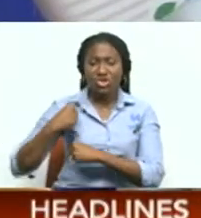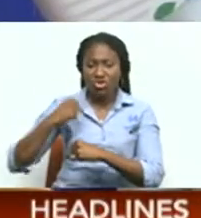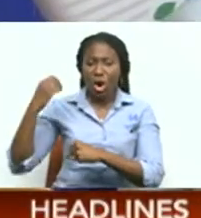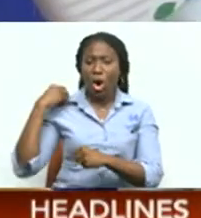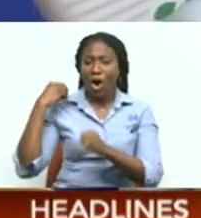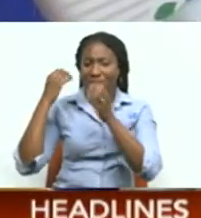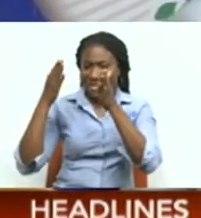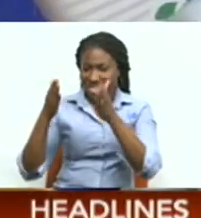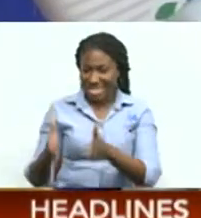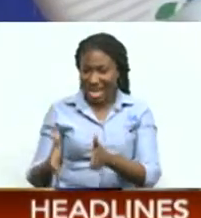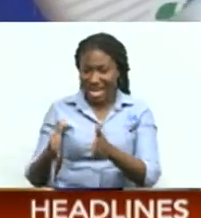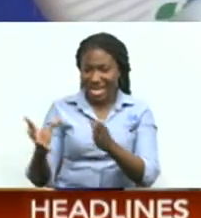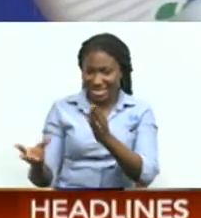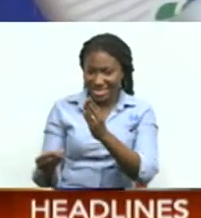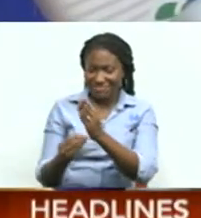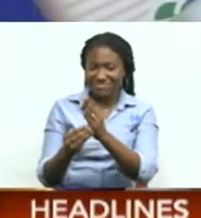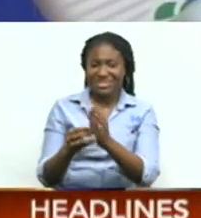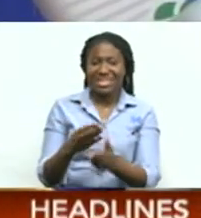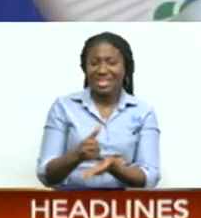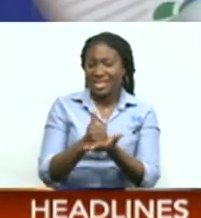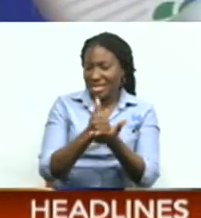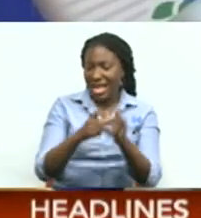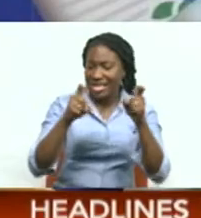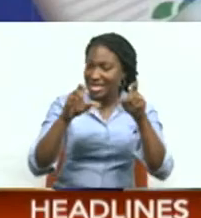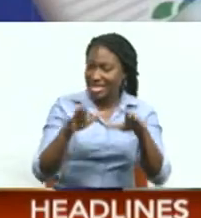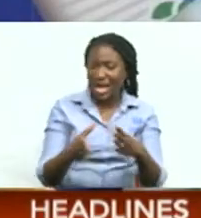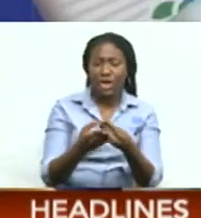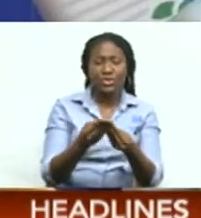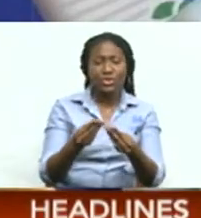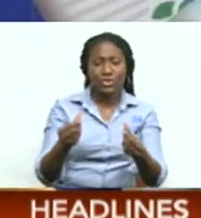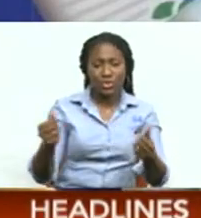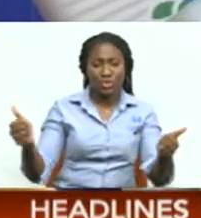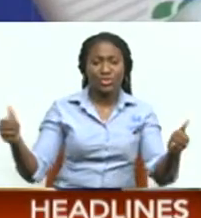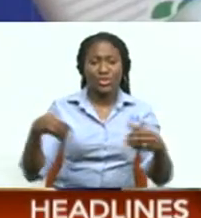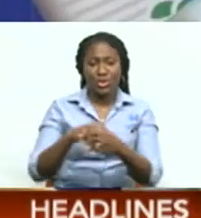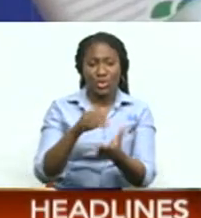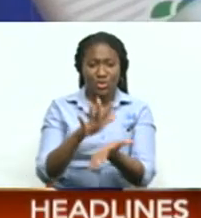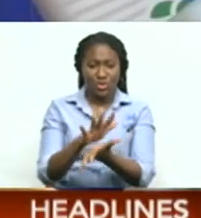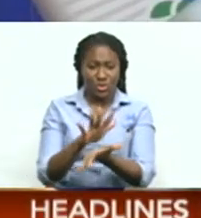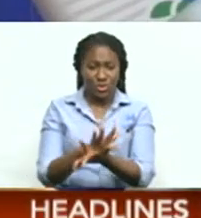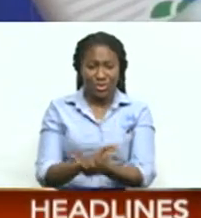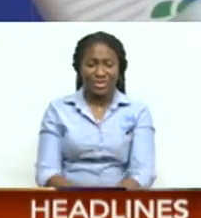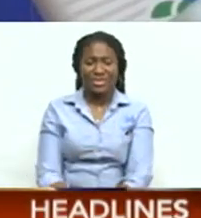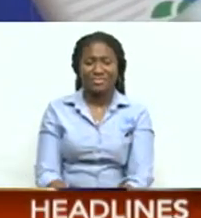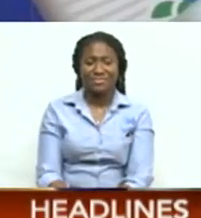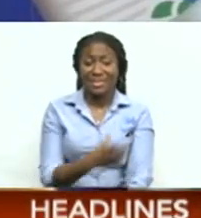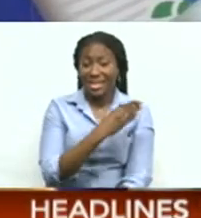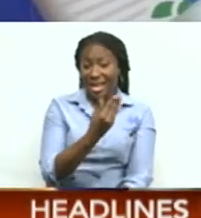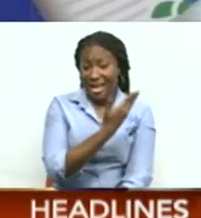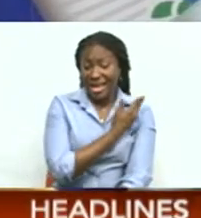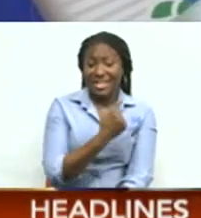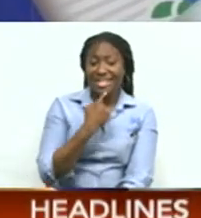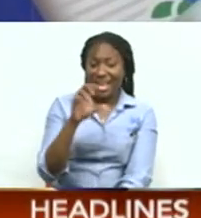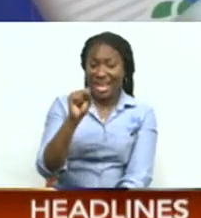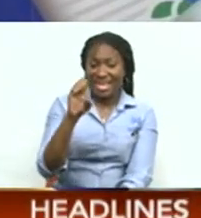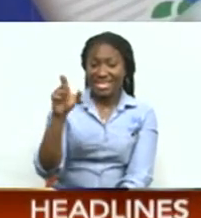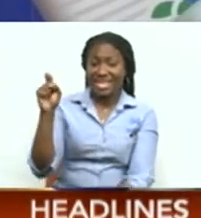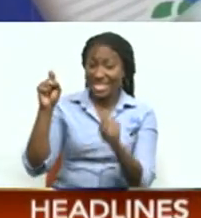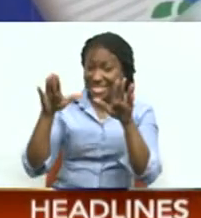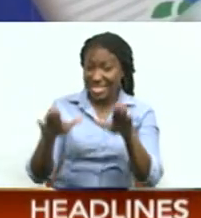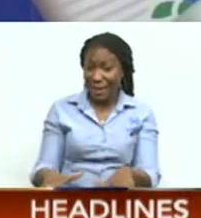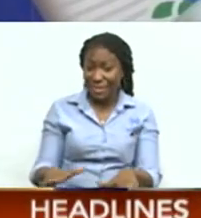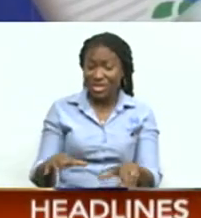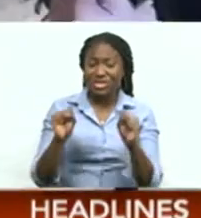which has in no way hampered the examination in our 72 schools. Ramlal says while the SEA examination